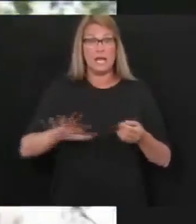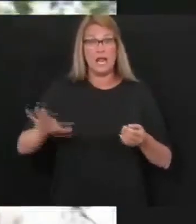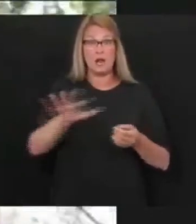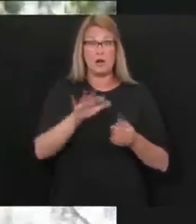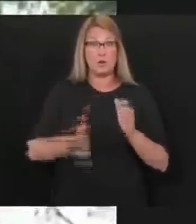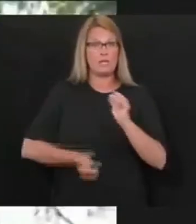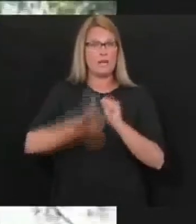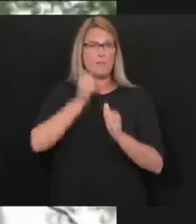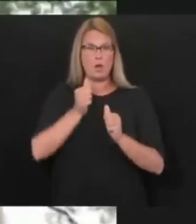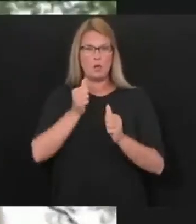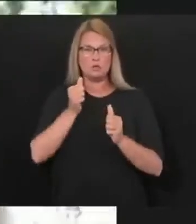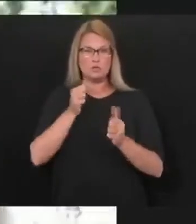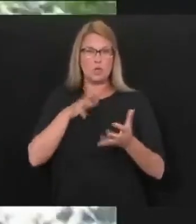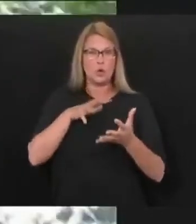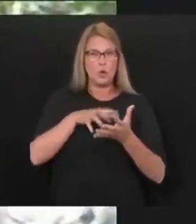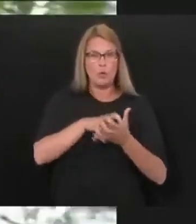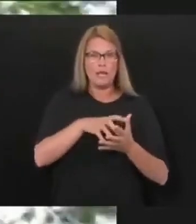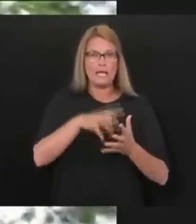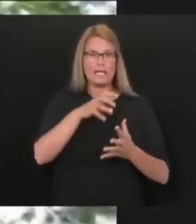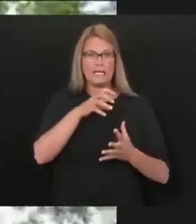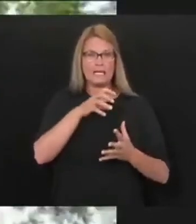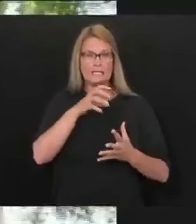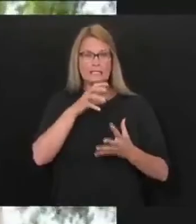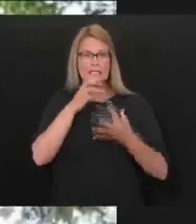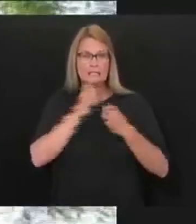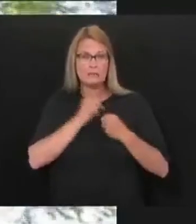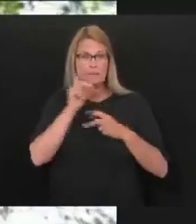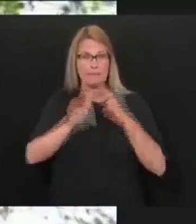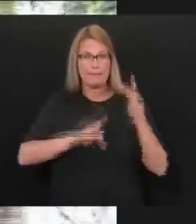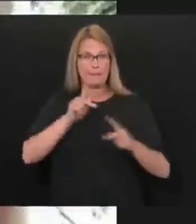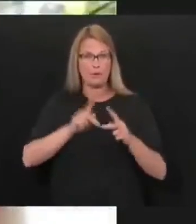most vulnerable population. And where can we read those plans?